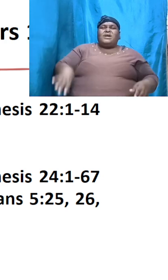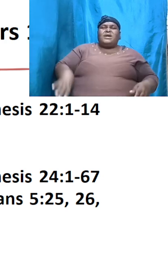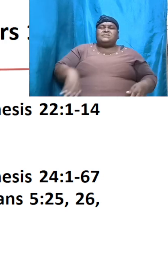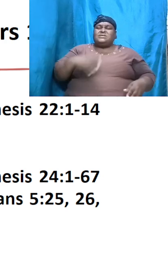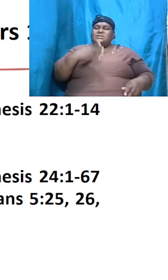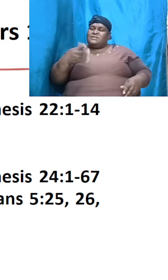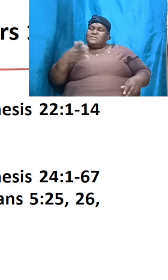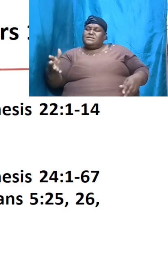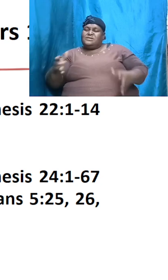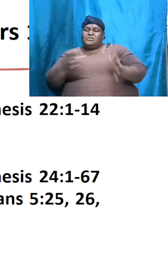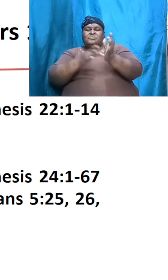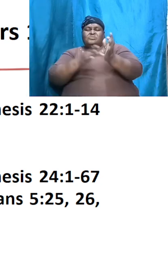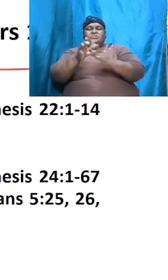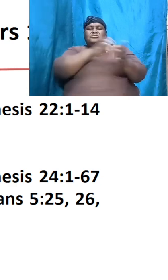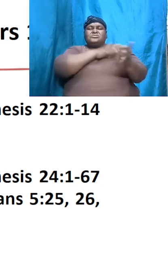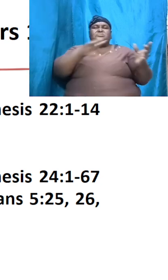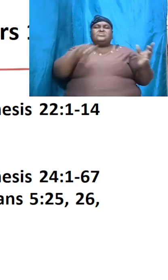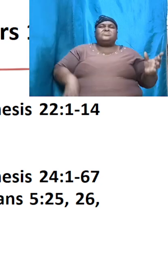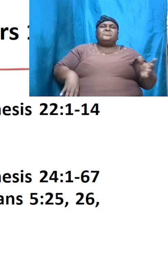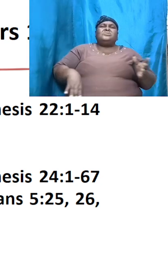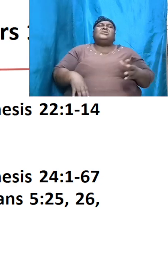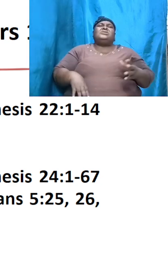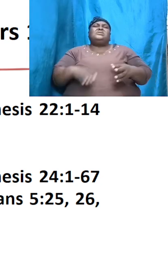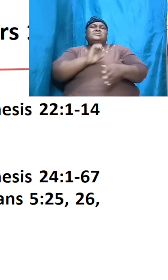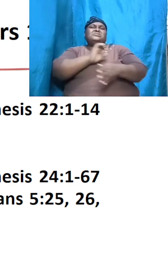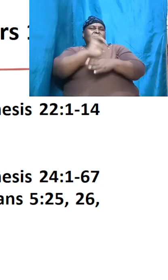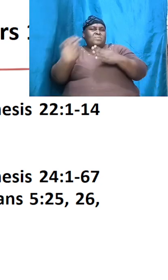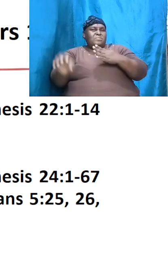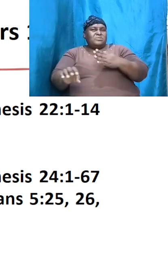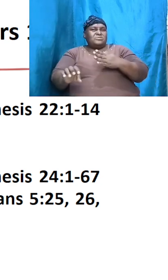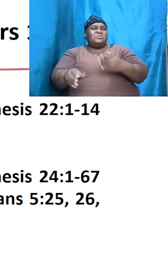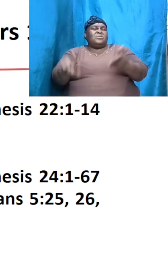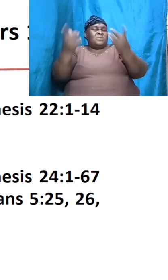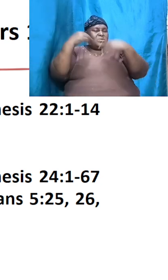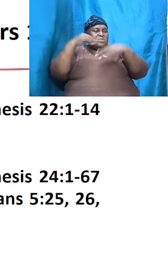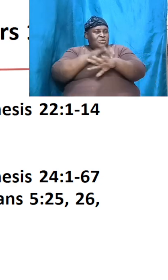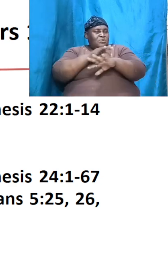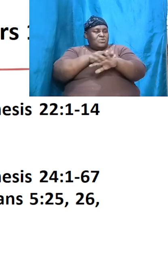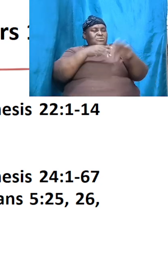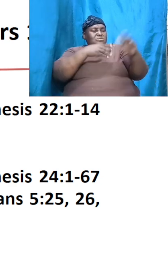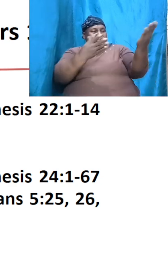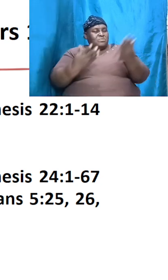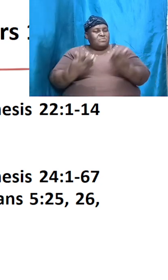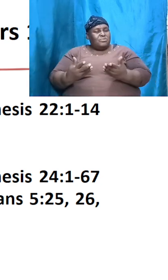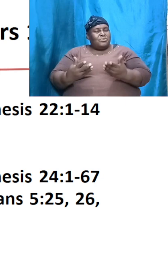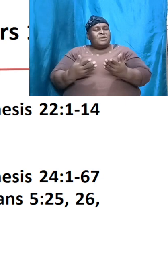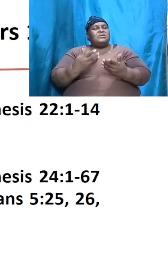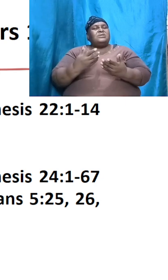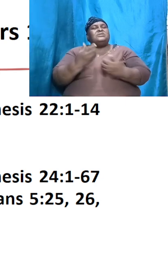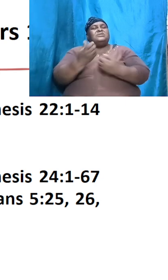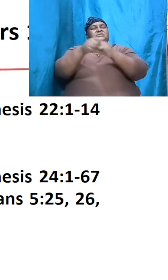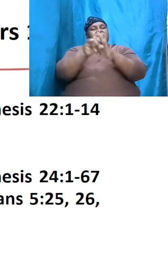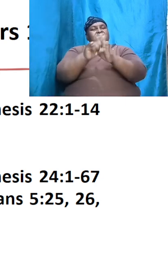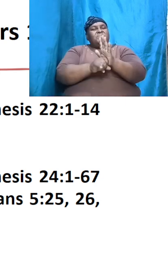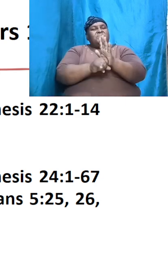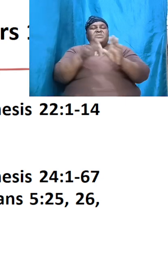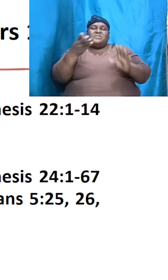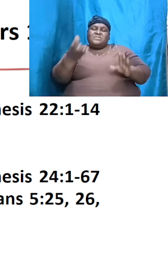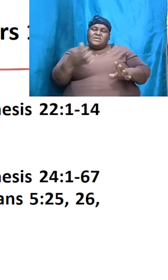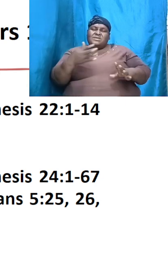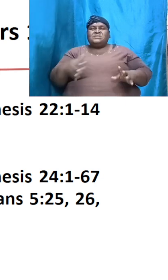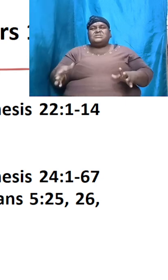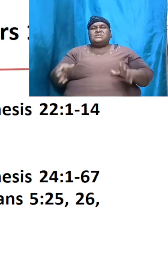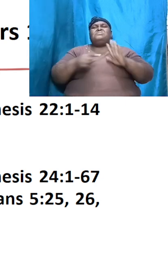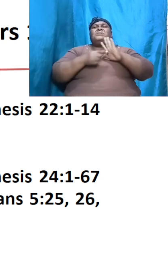accomplished when he came to earth to bring about our salvation these things manifested